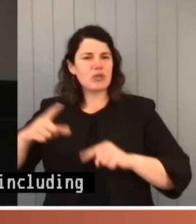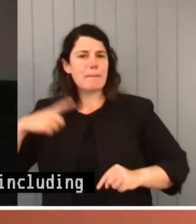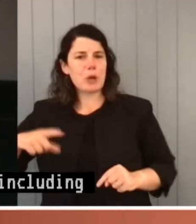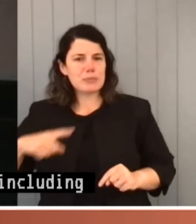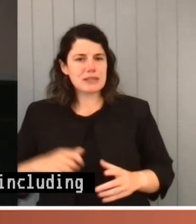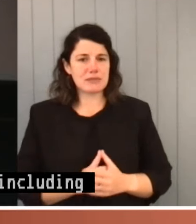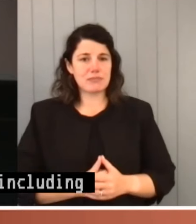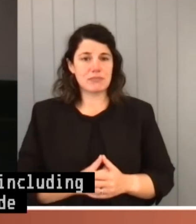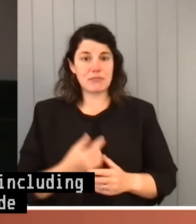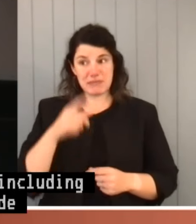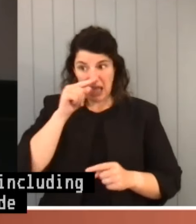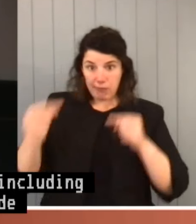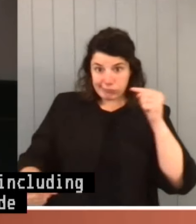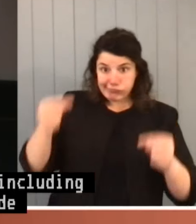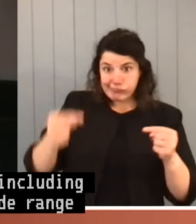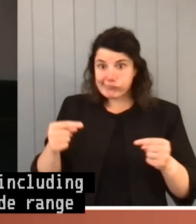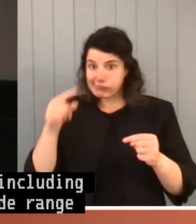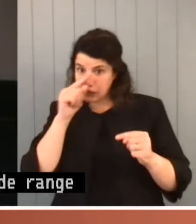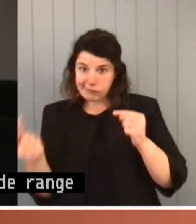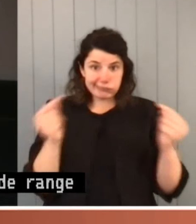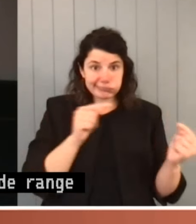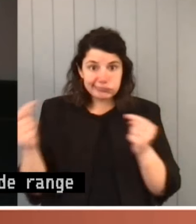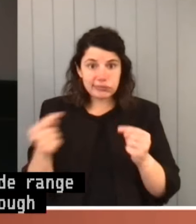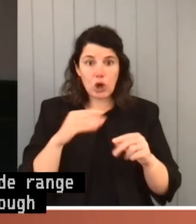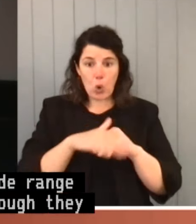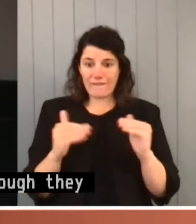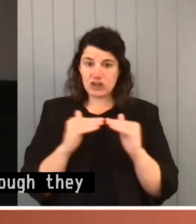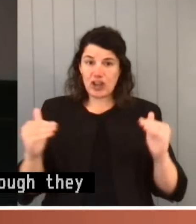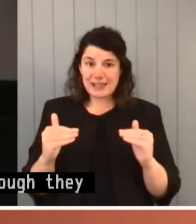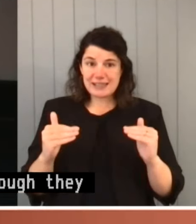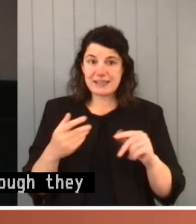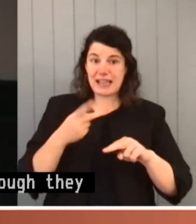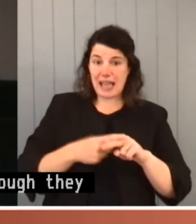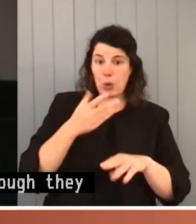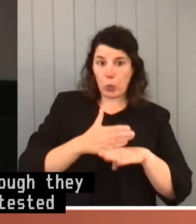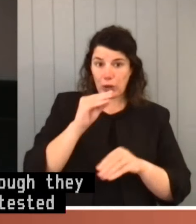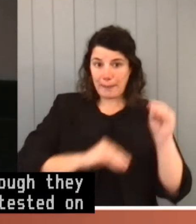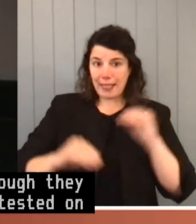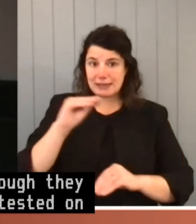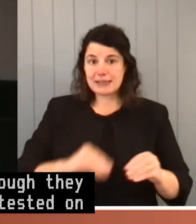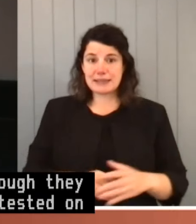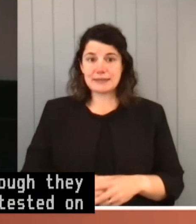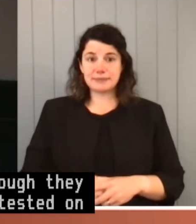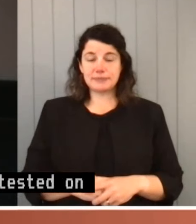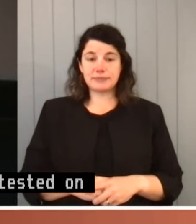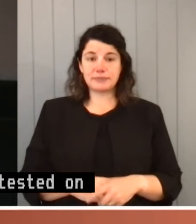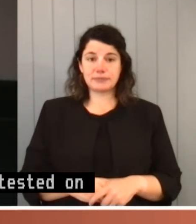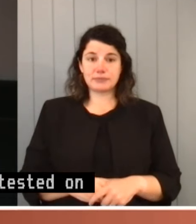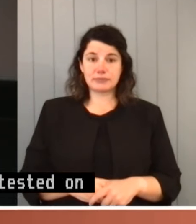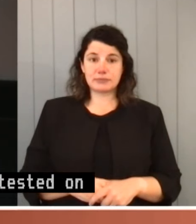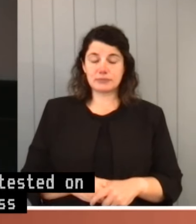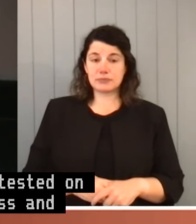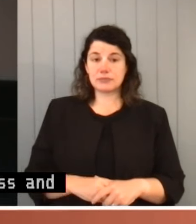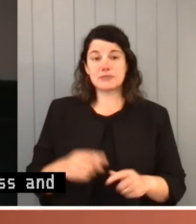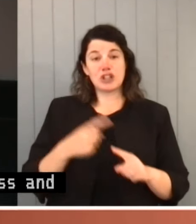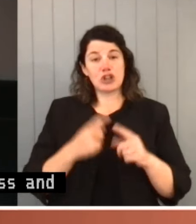contestable and contested on grounds of justice, fairness and workability. Judgments about those things are a